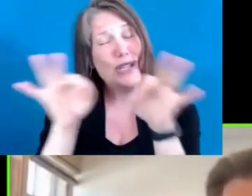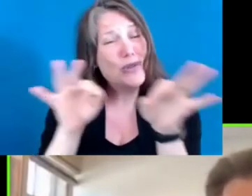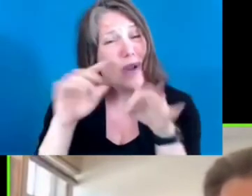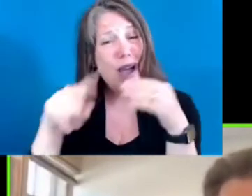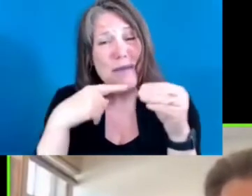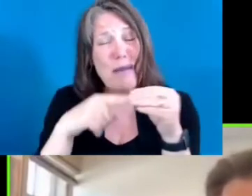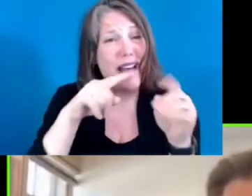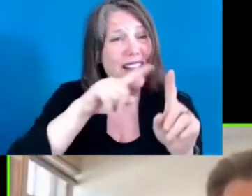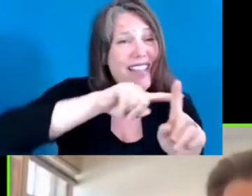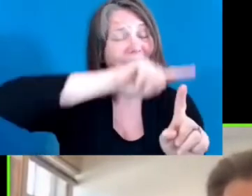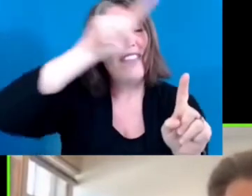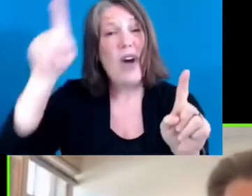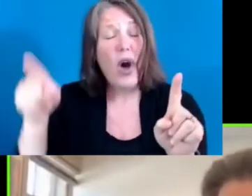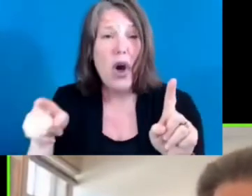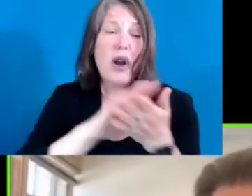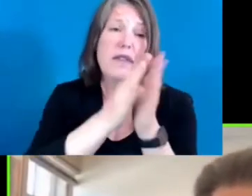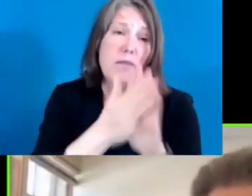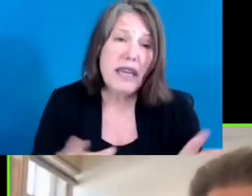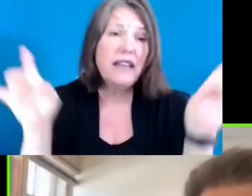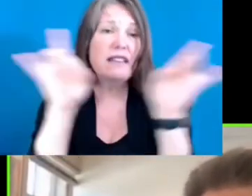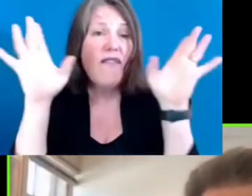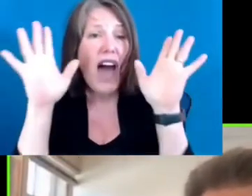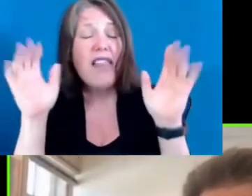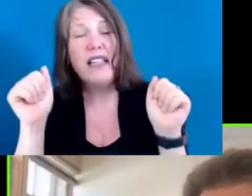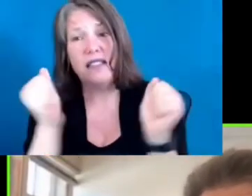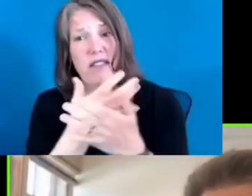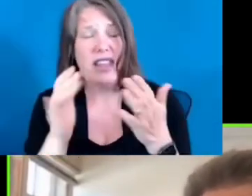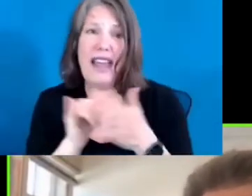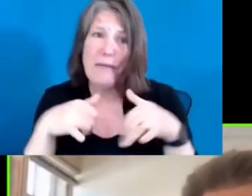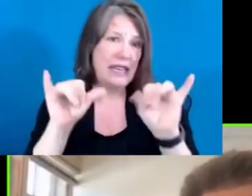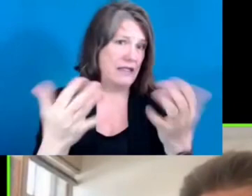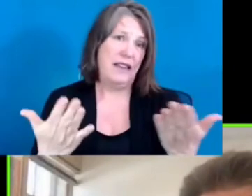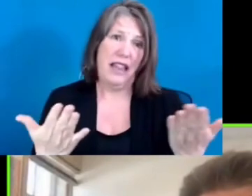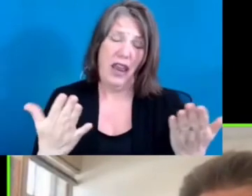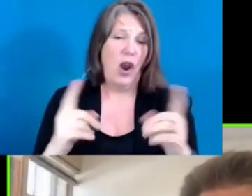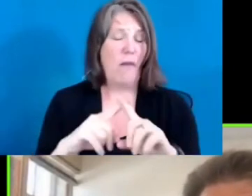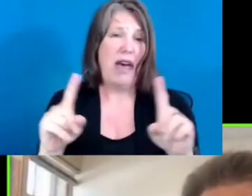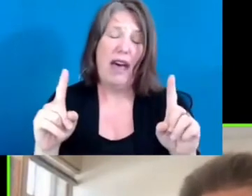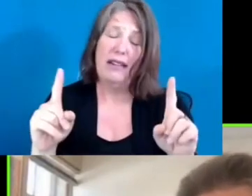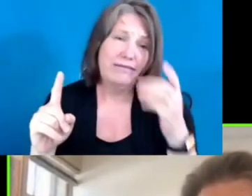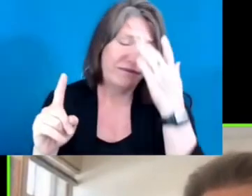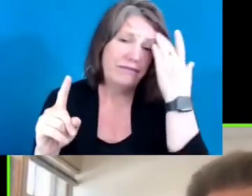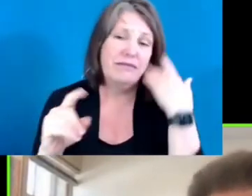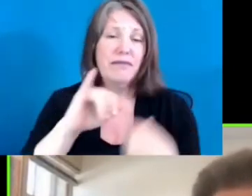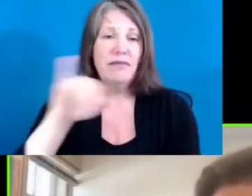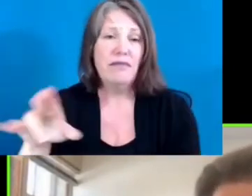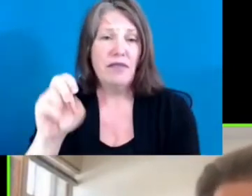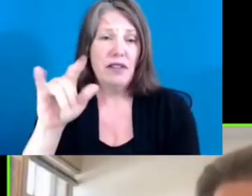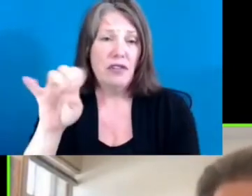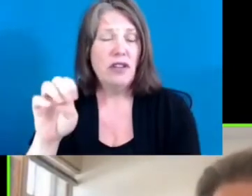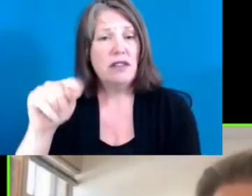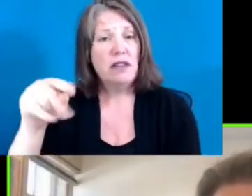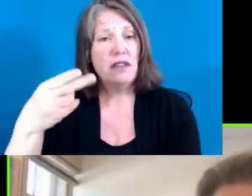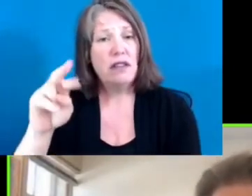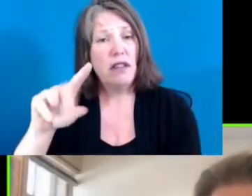still with us. But just as, you know, Thurgood Marshall's words interpreted by his